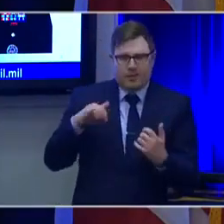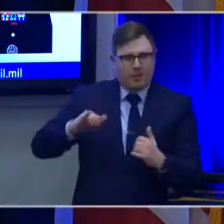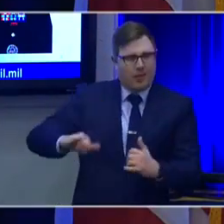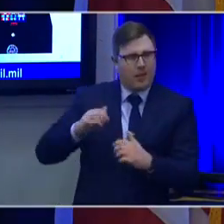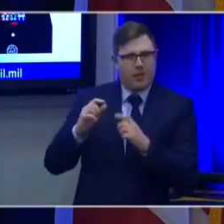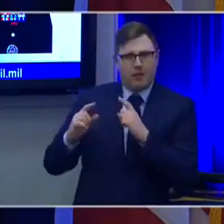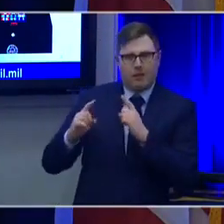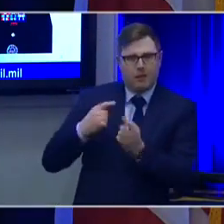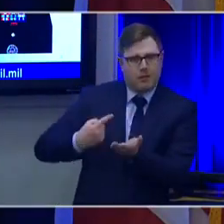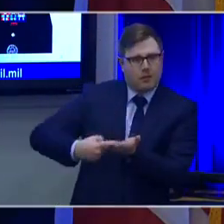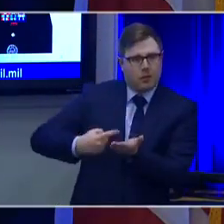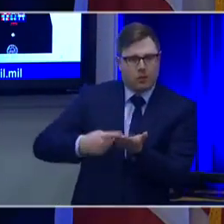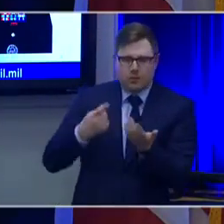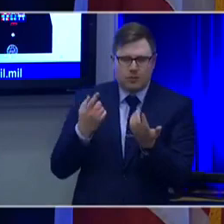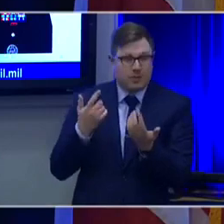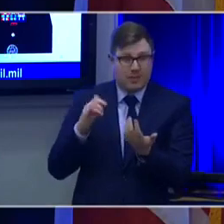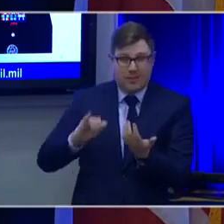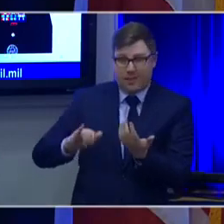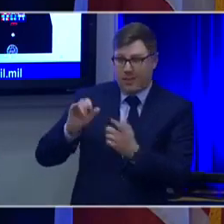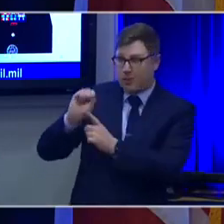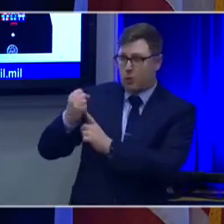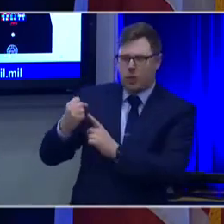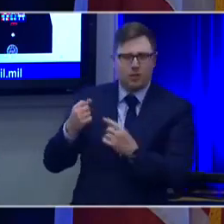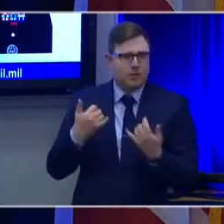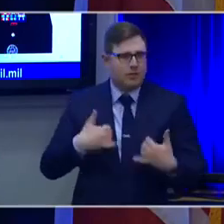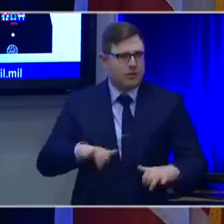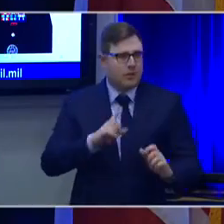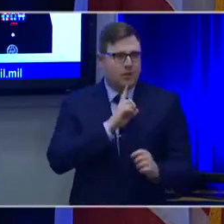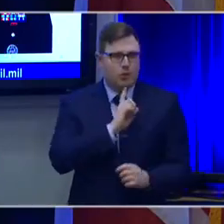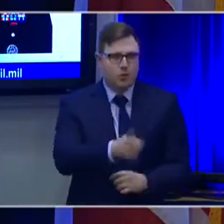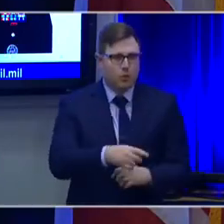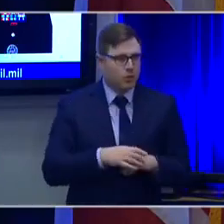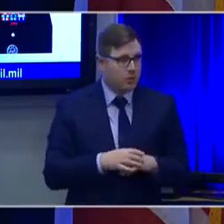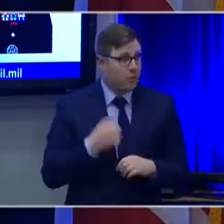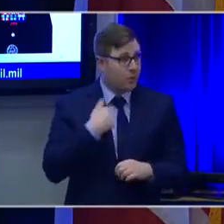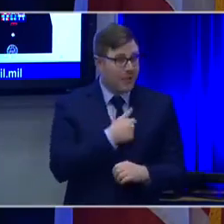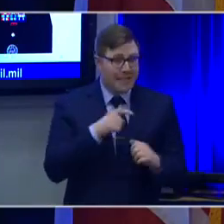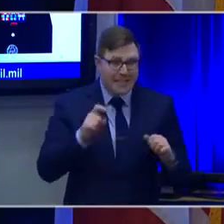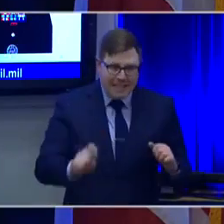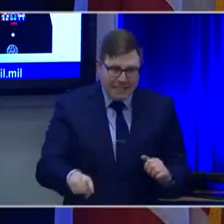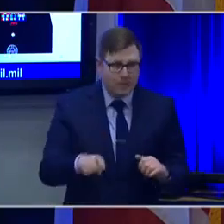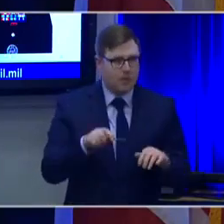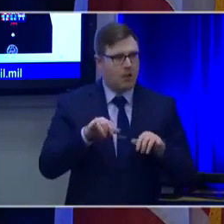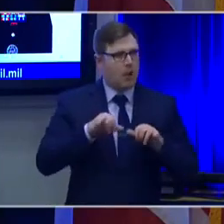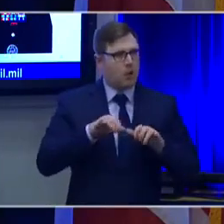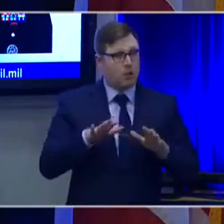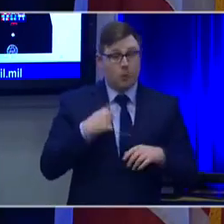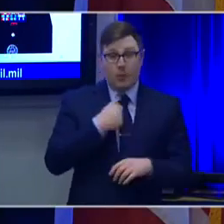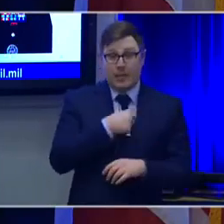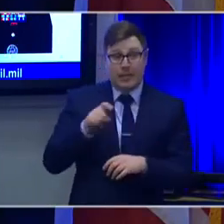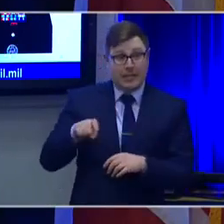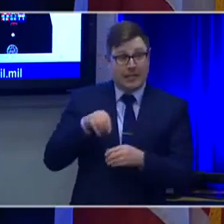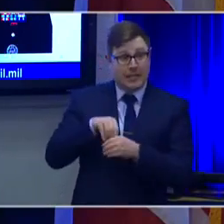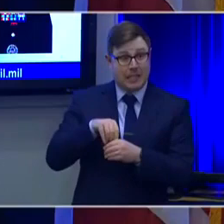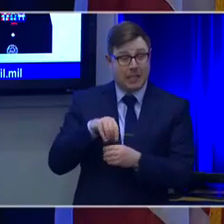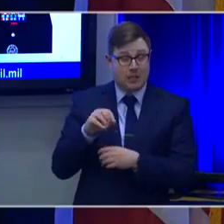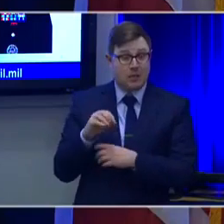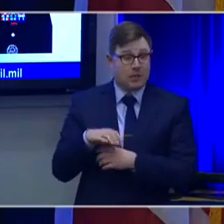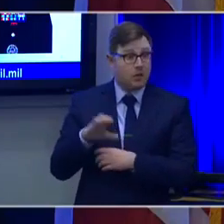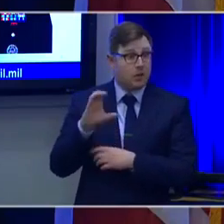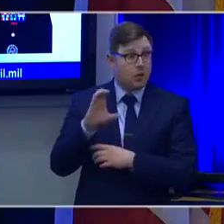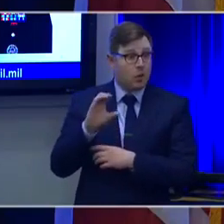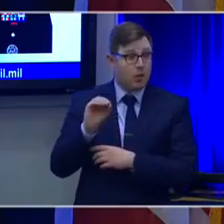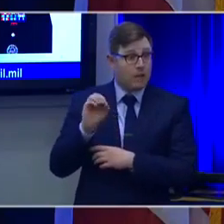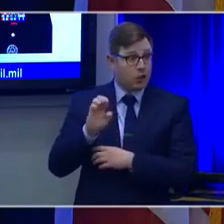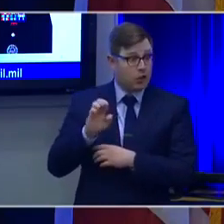We need engineers more than ever. I know we need them in the Corps of Engineers. As, as Paul mentioned, we were just